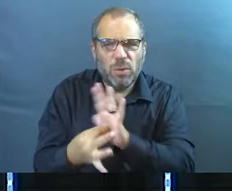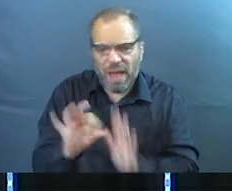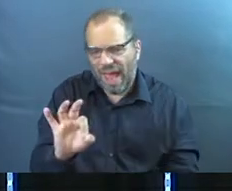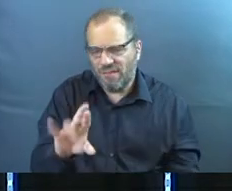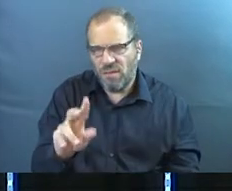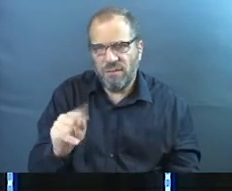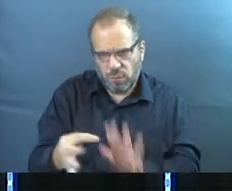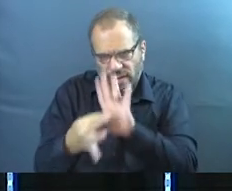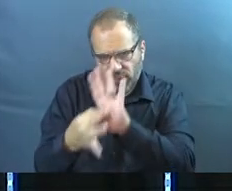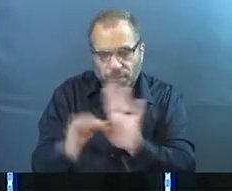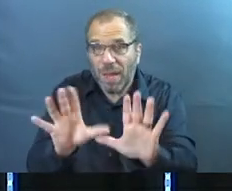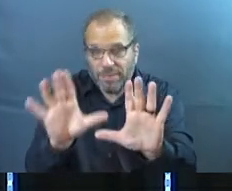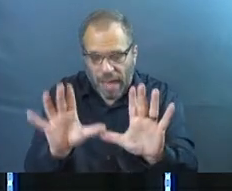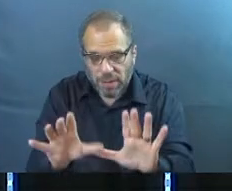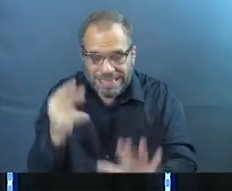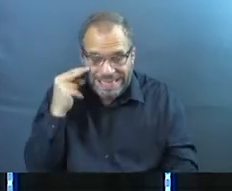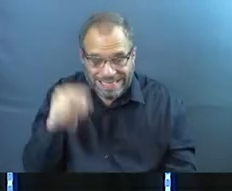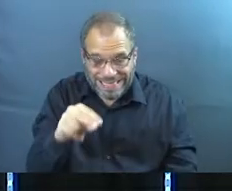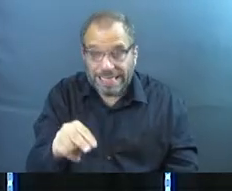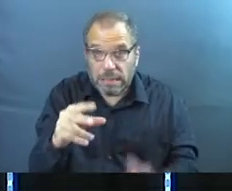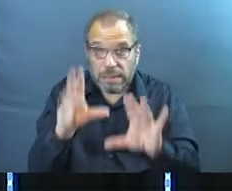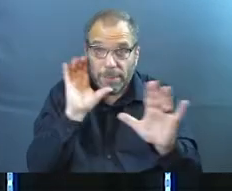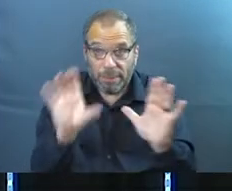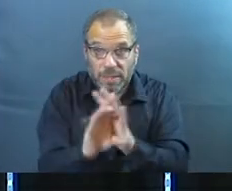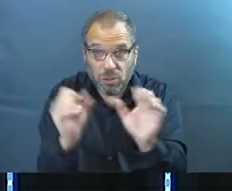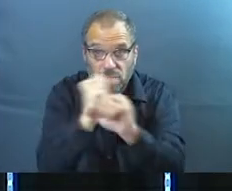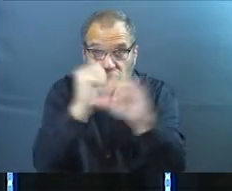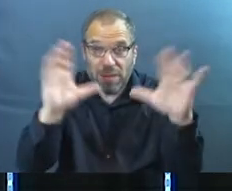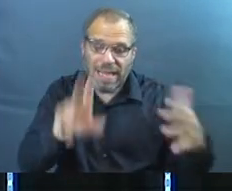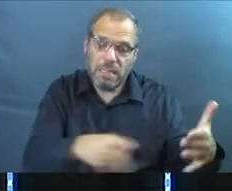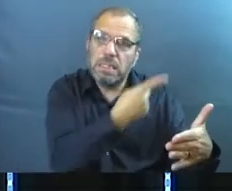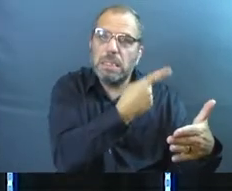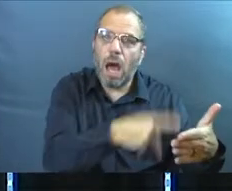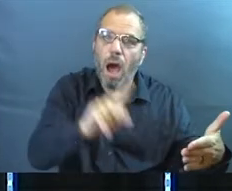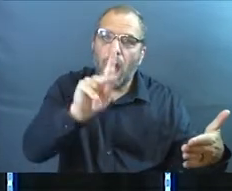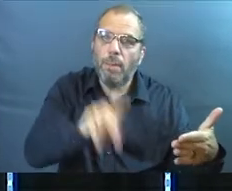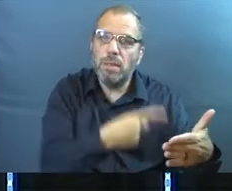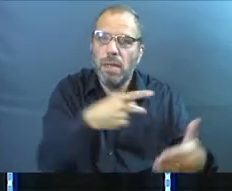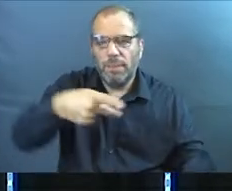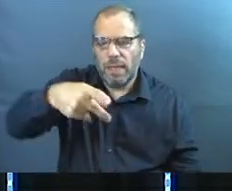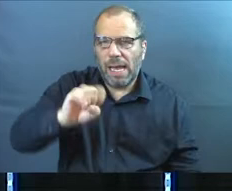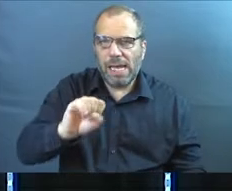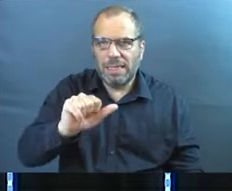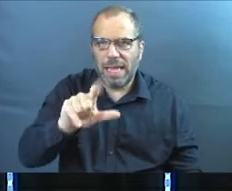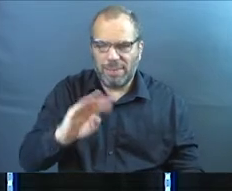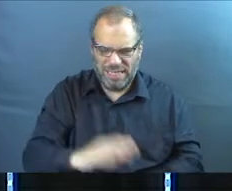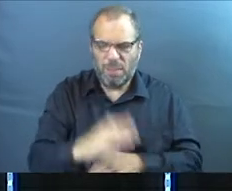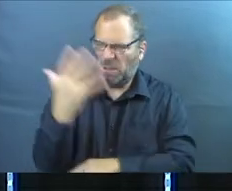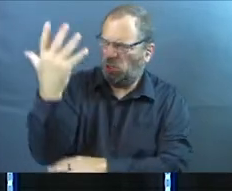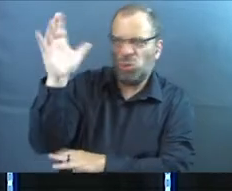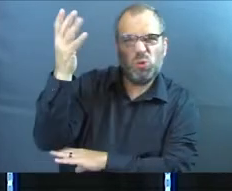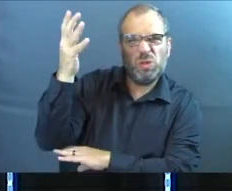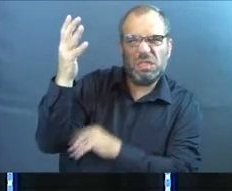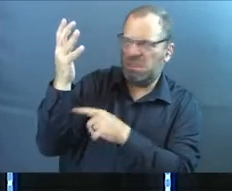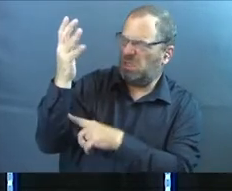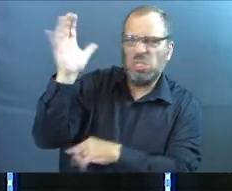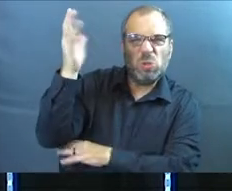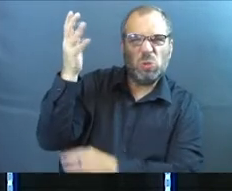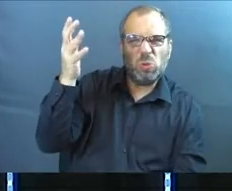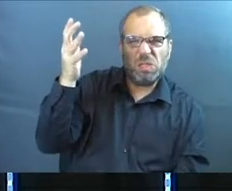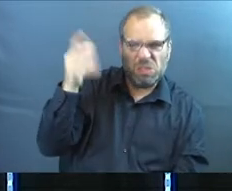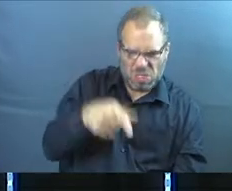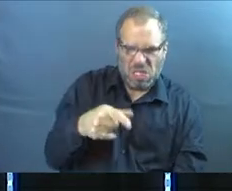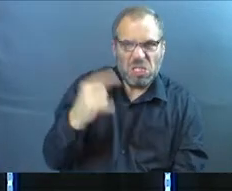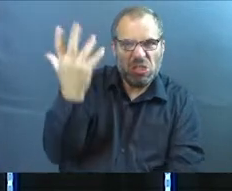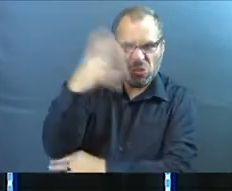vital and green. Now look at what's happening in this picture in the Psalm. He's talking about trees here and he's saying these